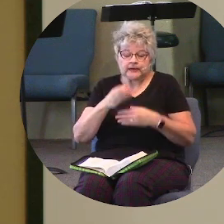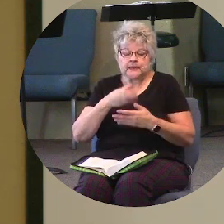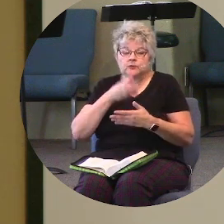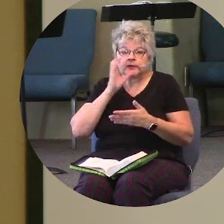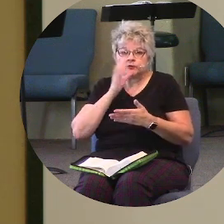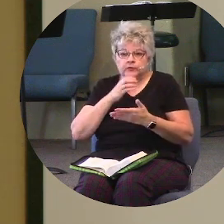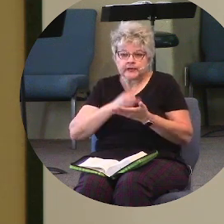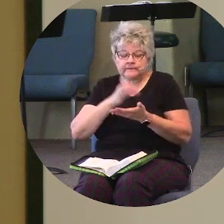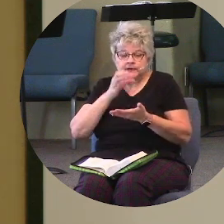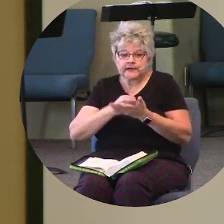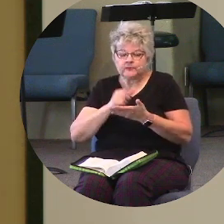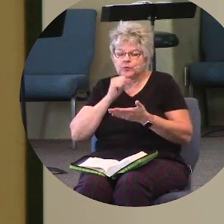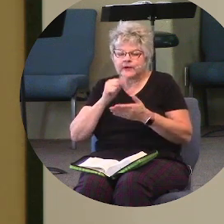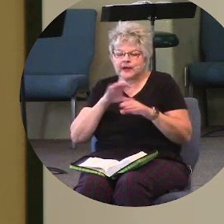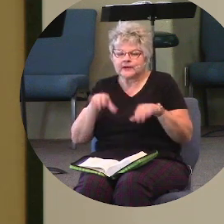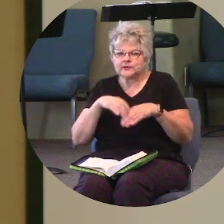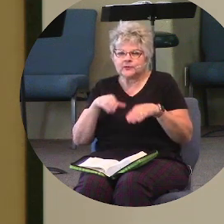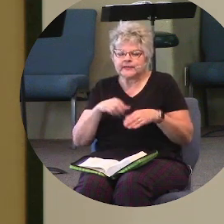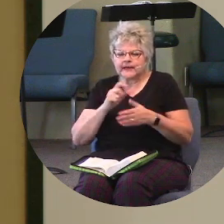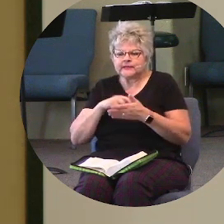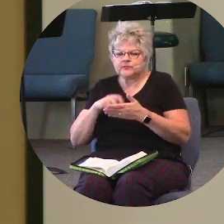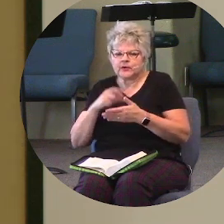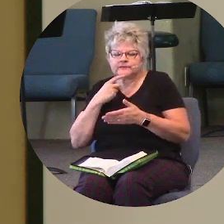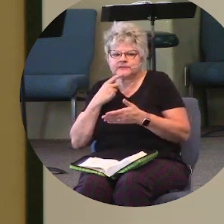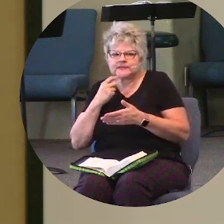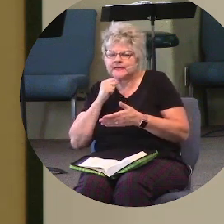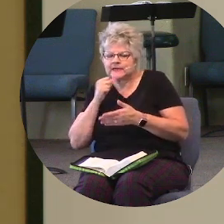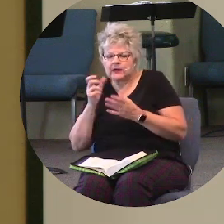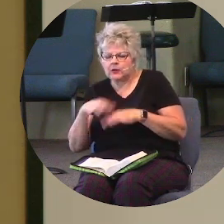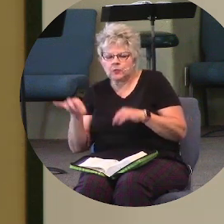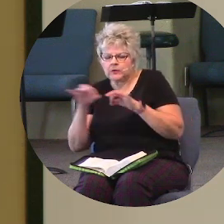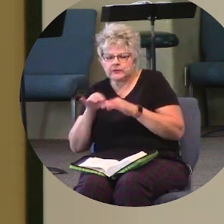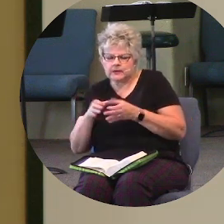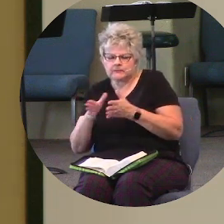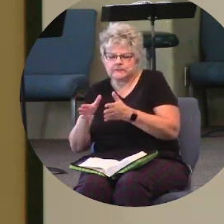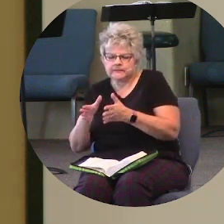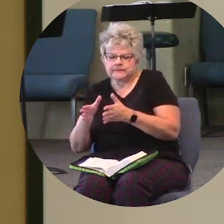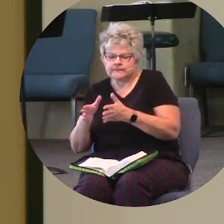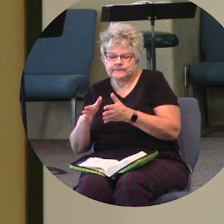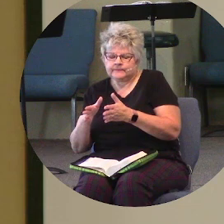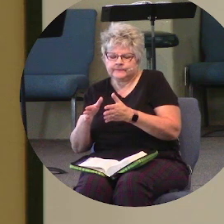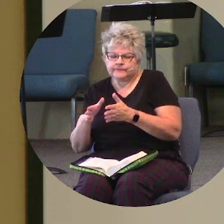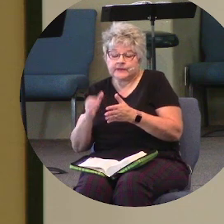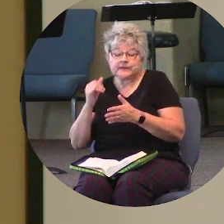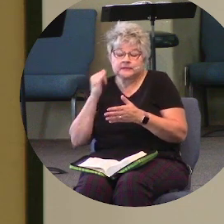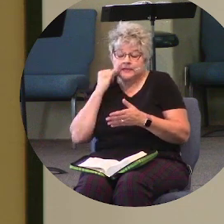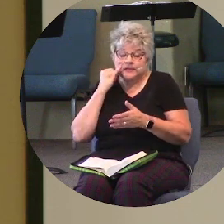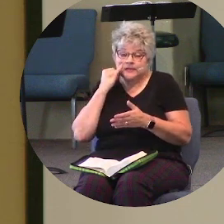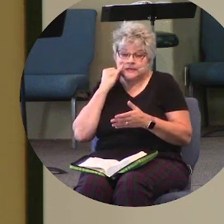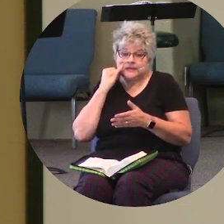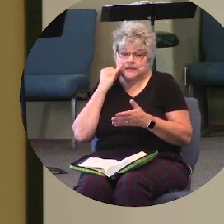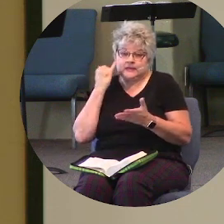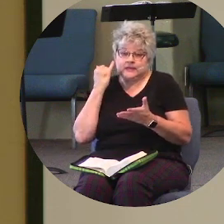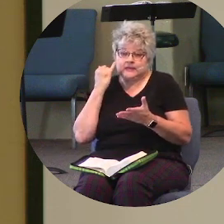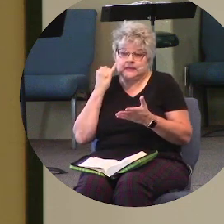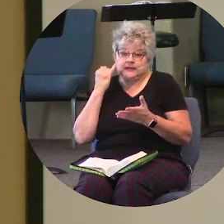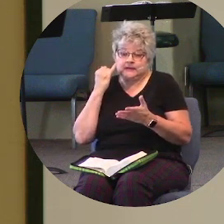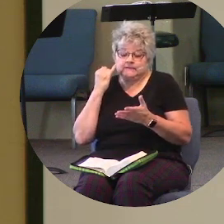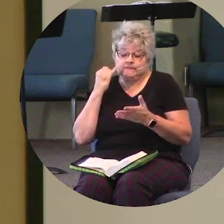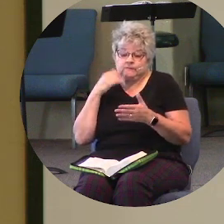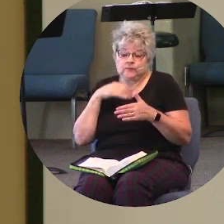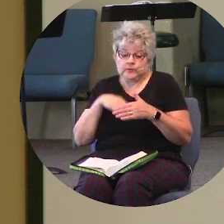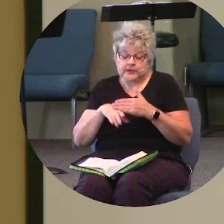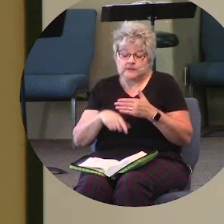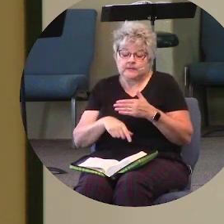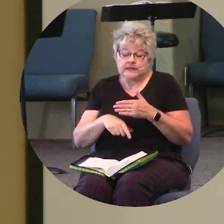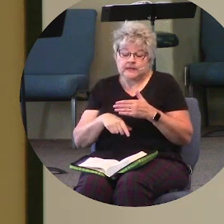the cup, that we're not doing it, as Paul says, in an unworthy manner. Because if we come into this as